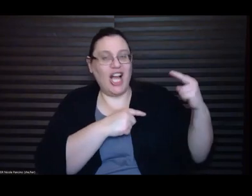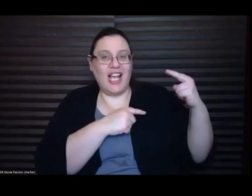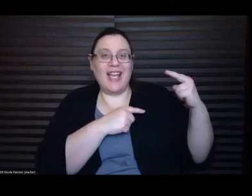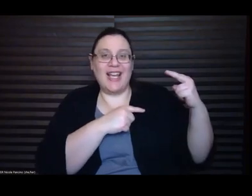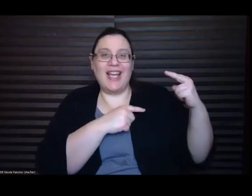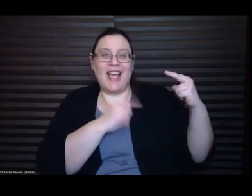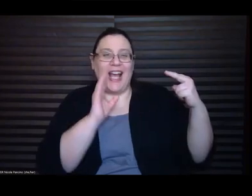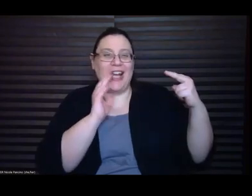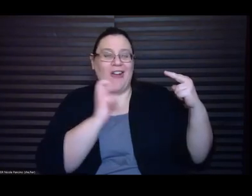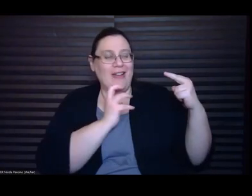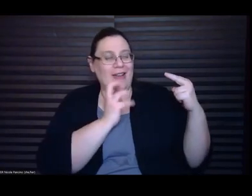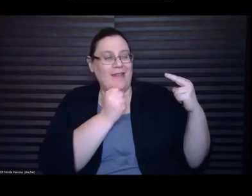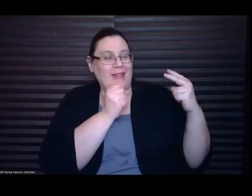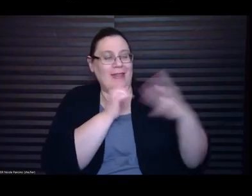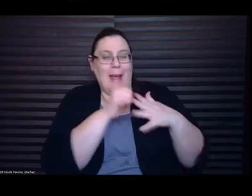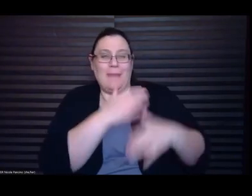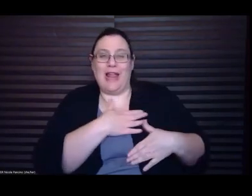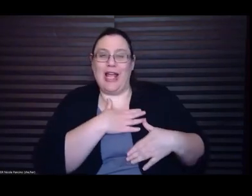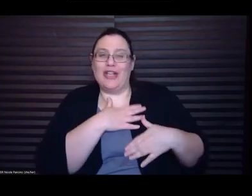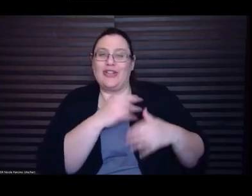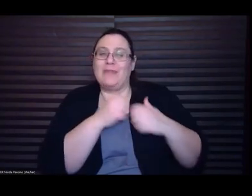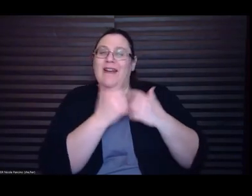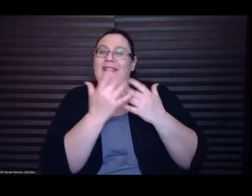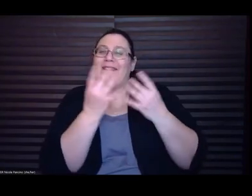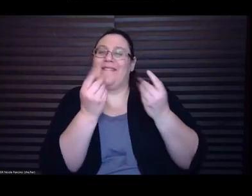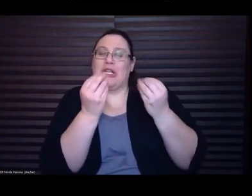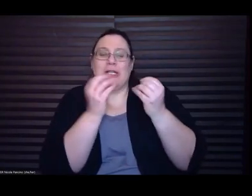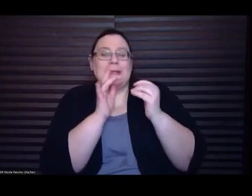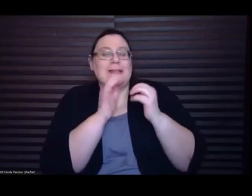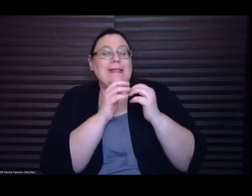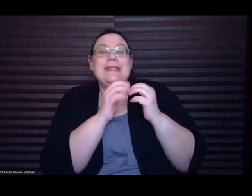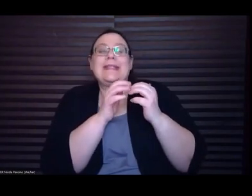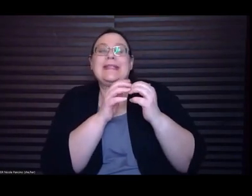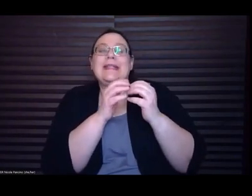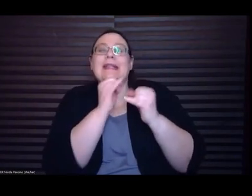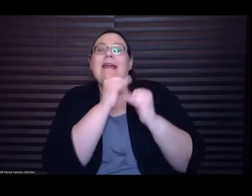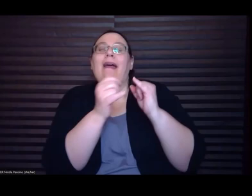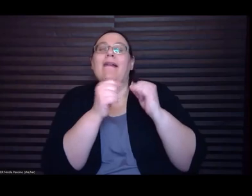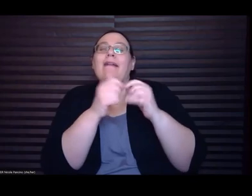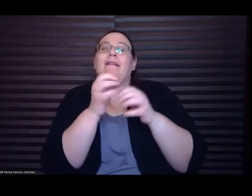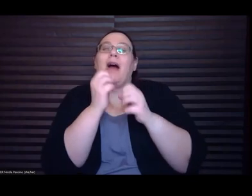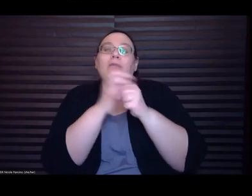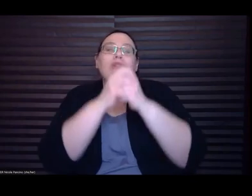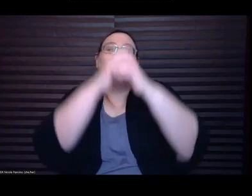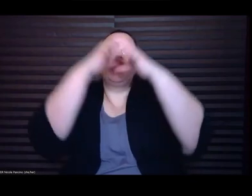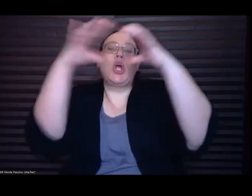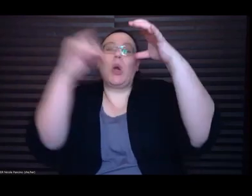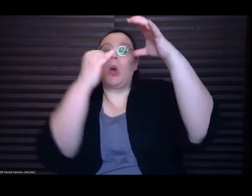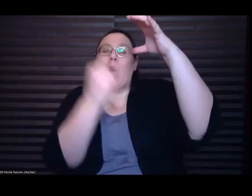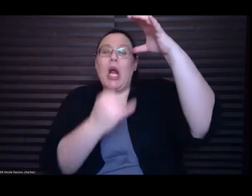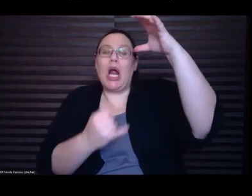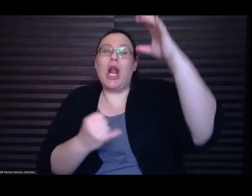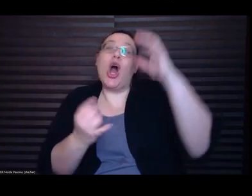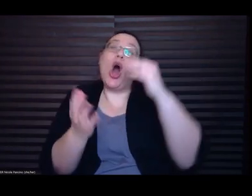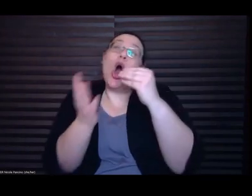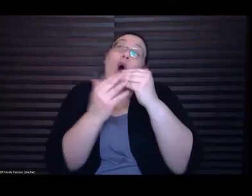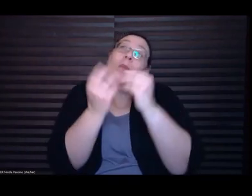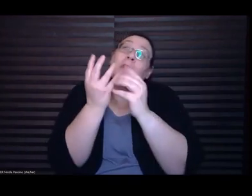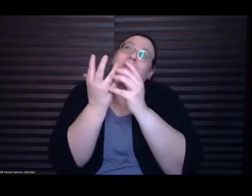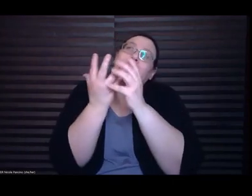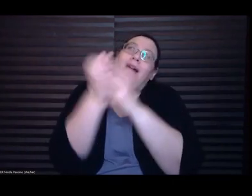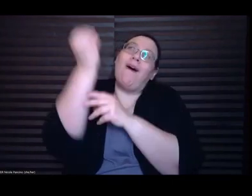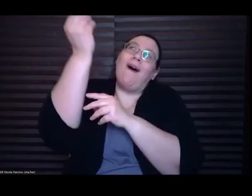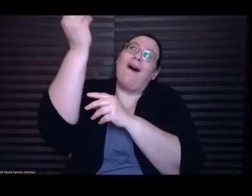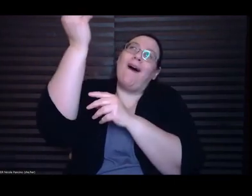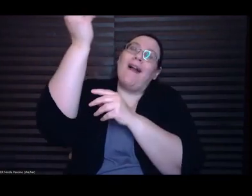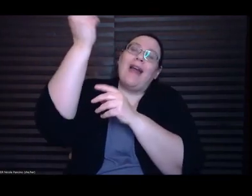end of a balloon string that has almost drifted out of reach. I pull and moan and ride out the crest of